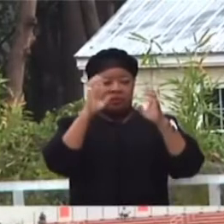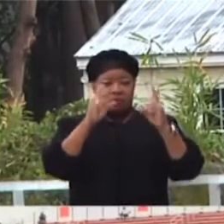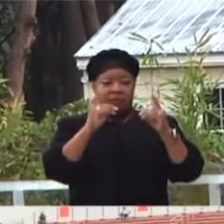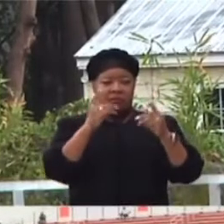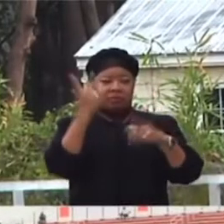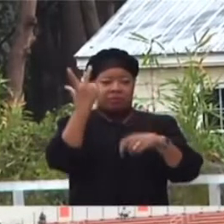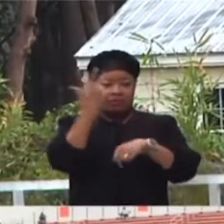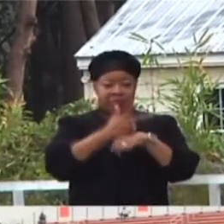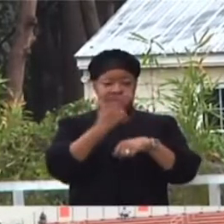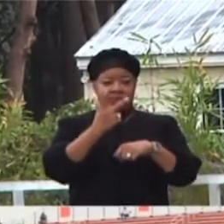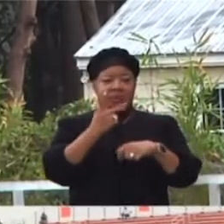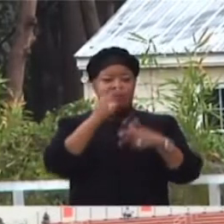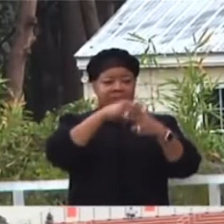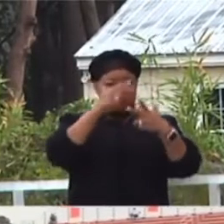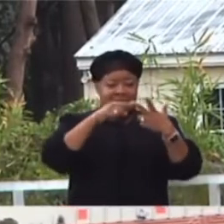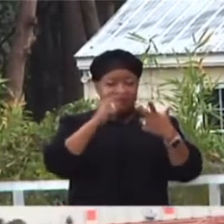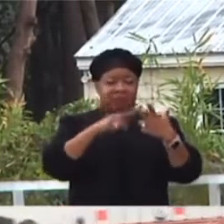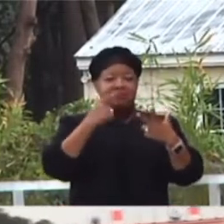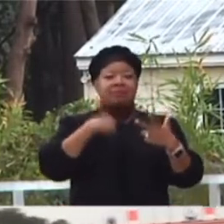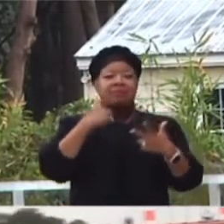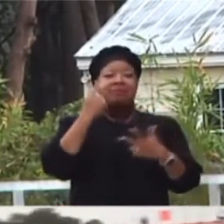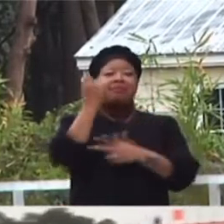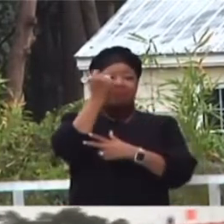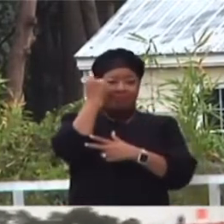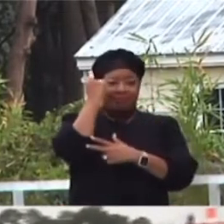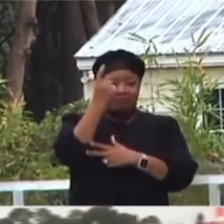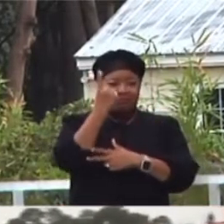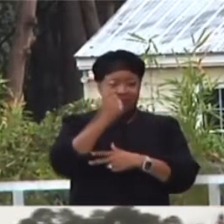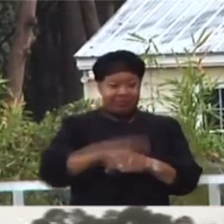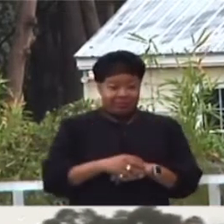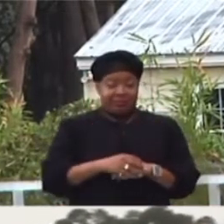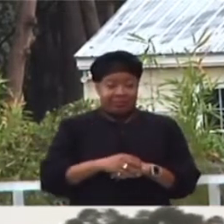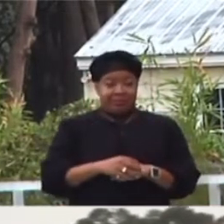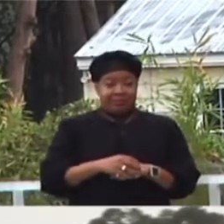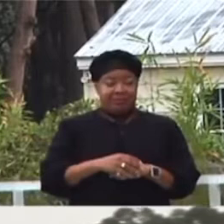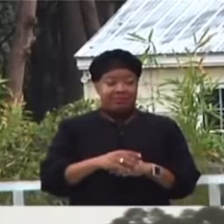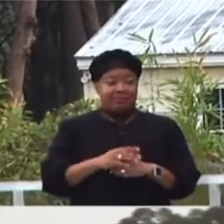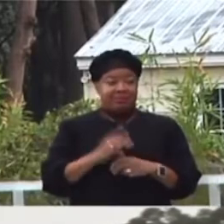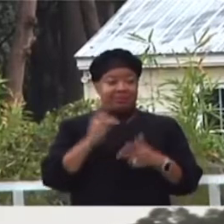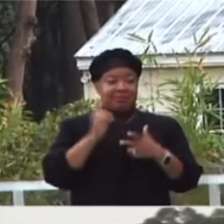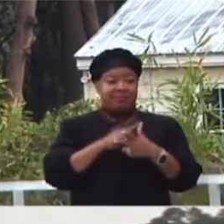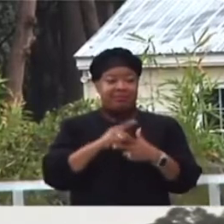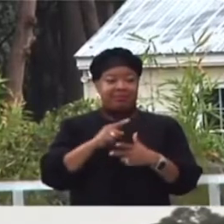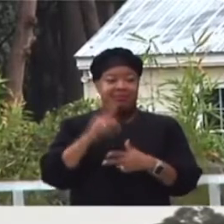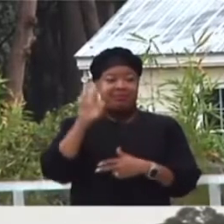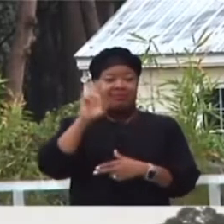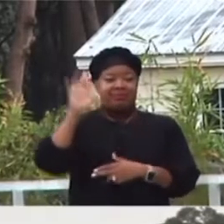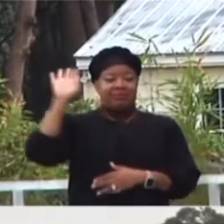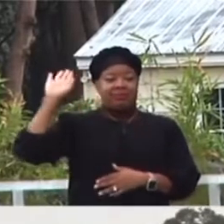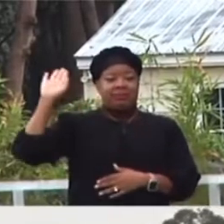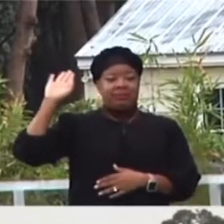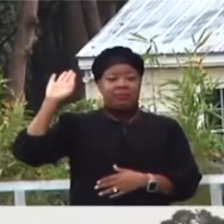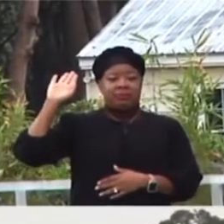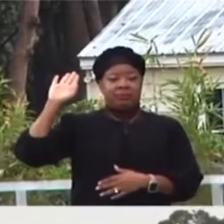it three times. After those three times, you're going to say, I do so understand. Here we go. Please raise your right hand.